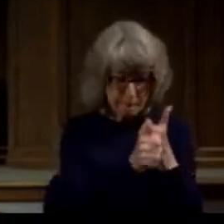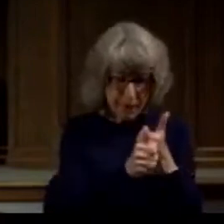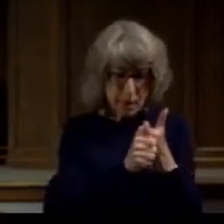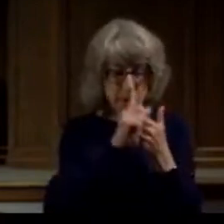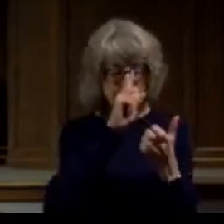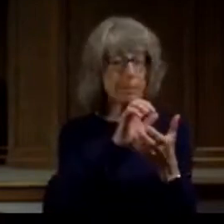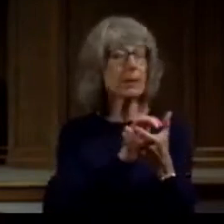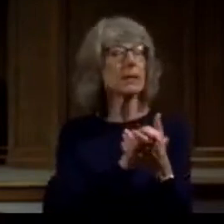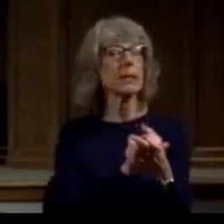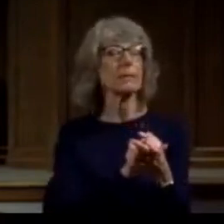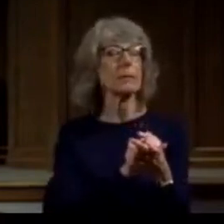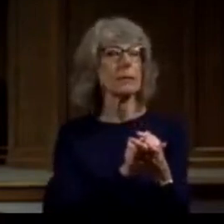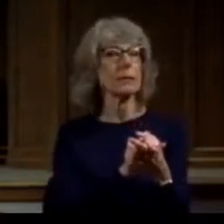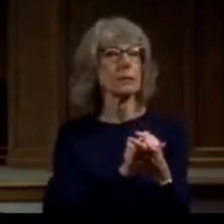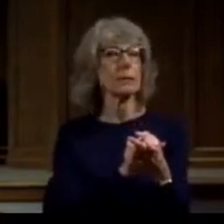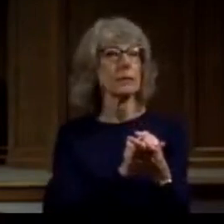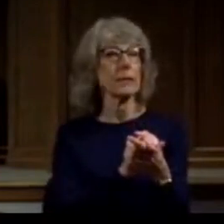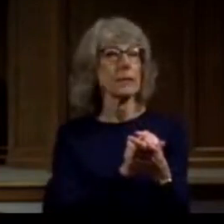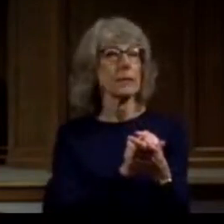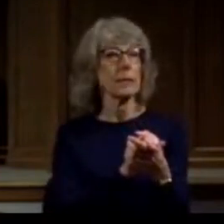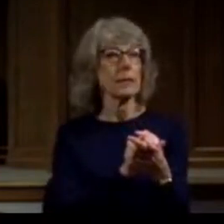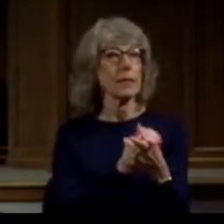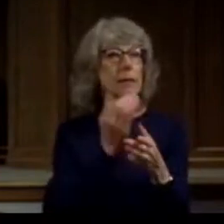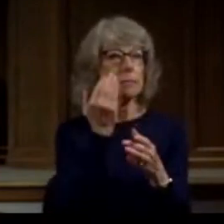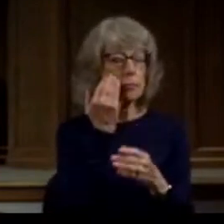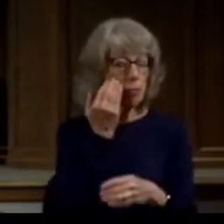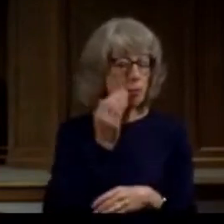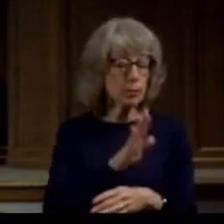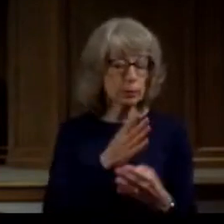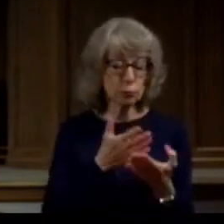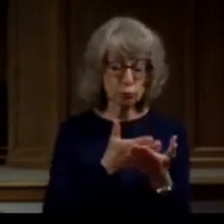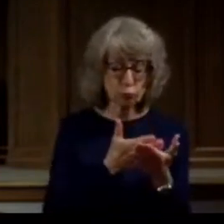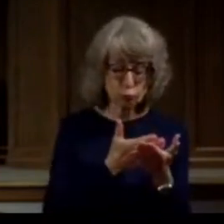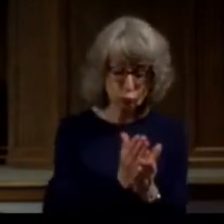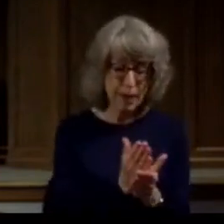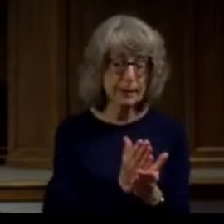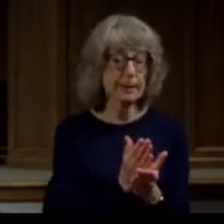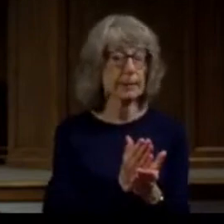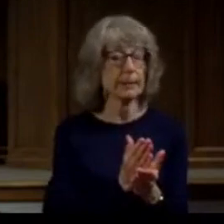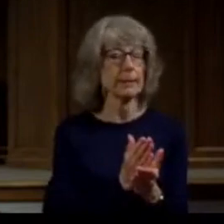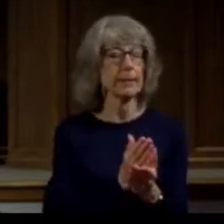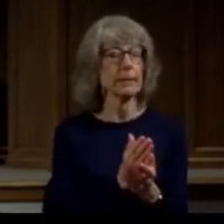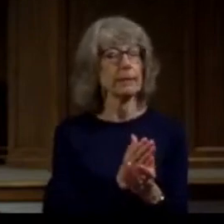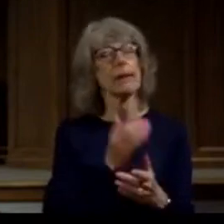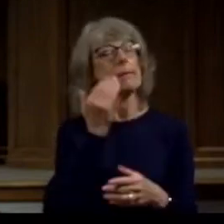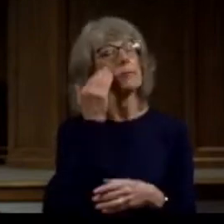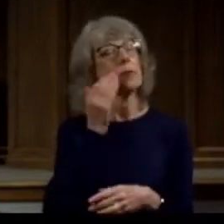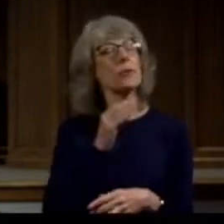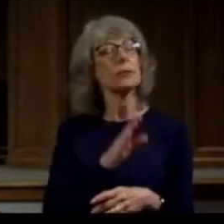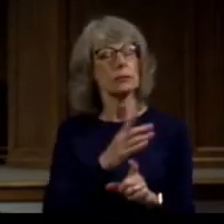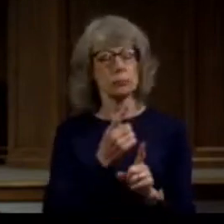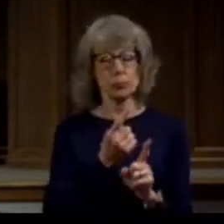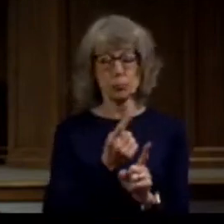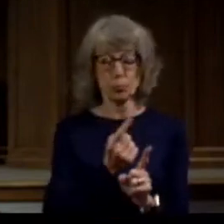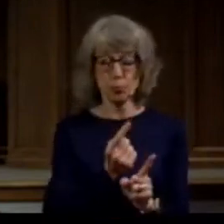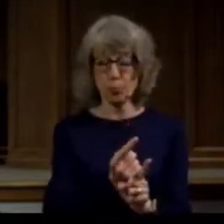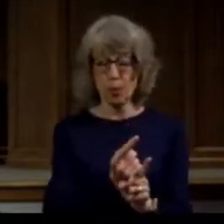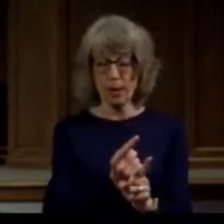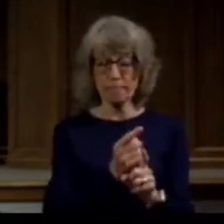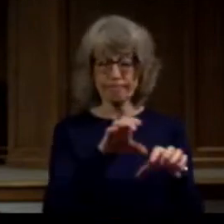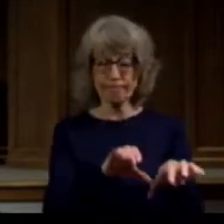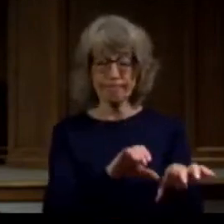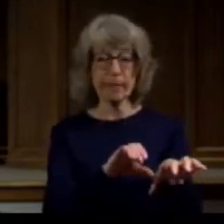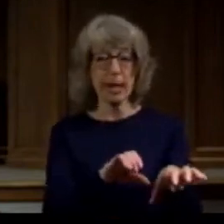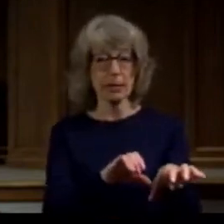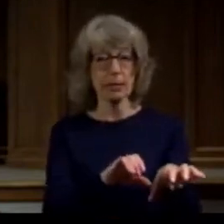He is convinced of his rightness. He is convinced that what he is doing is